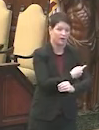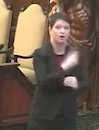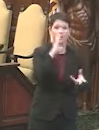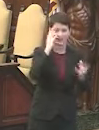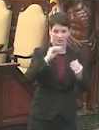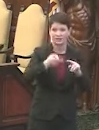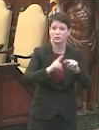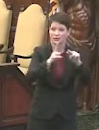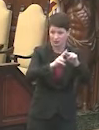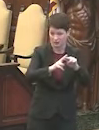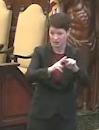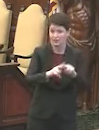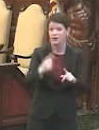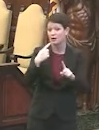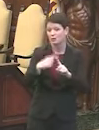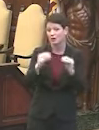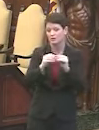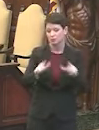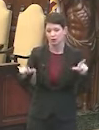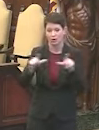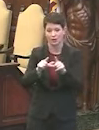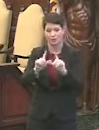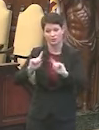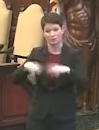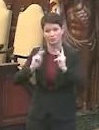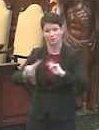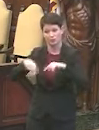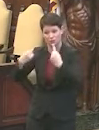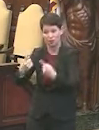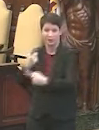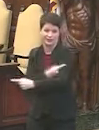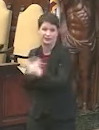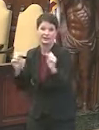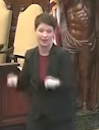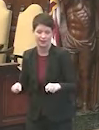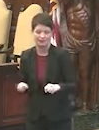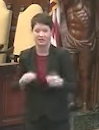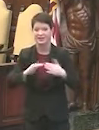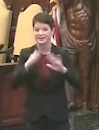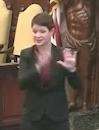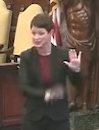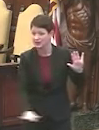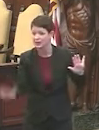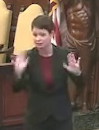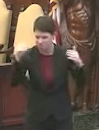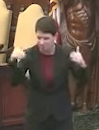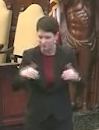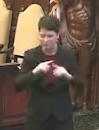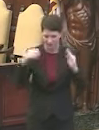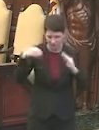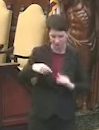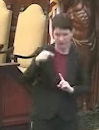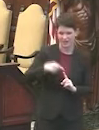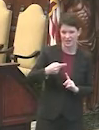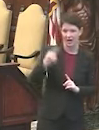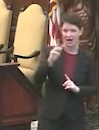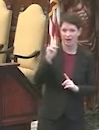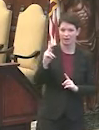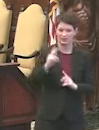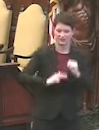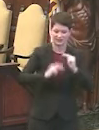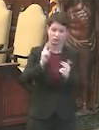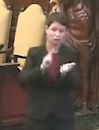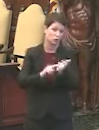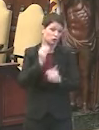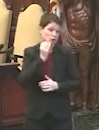and with increased vaccination by each provider. That's what's happening citywide. Also, let me just focus for a minute on our highest risk facilities,